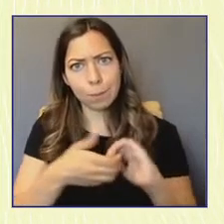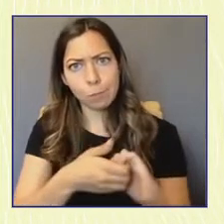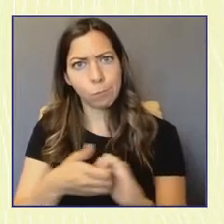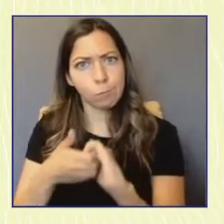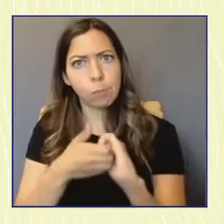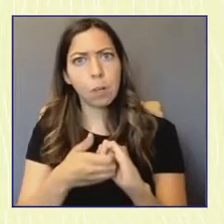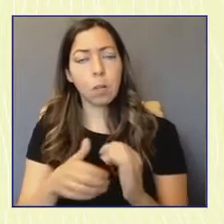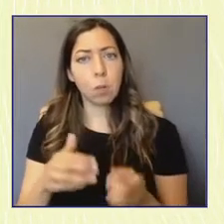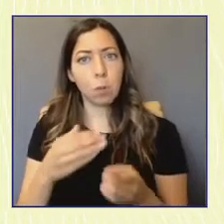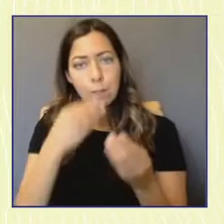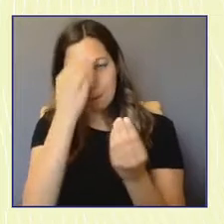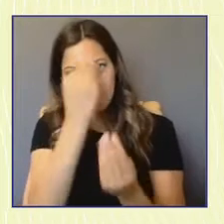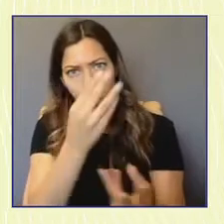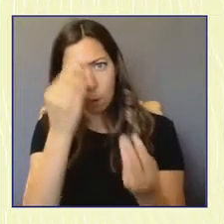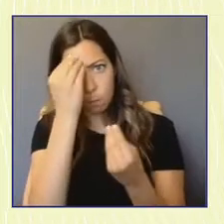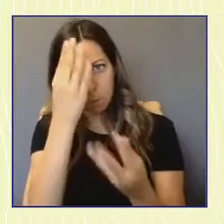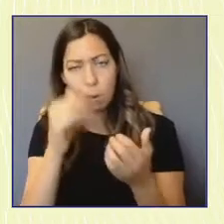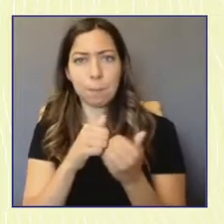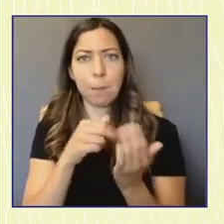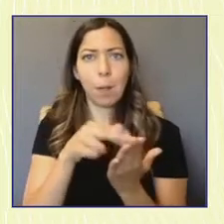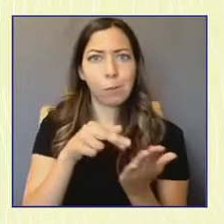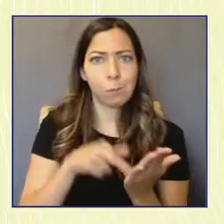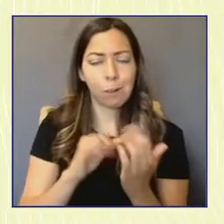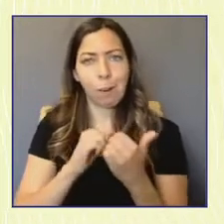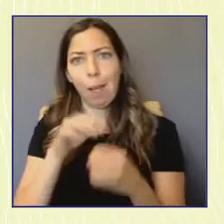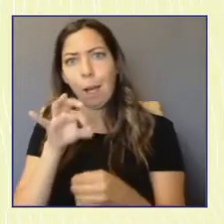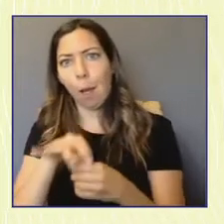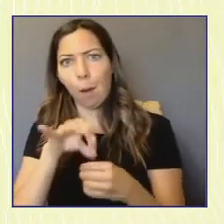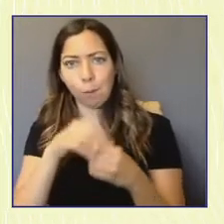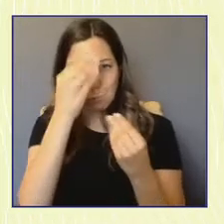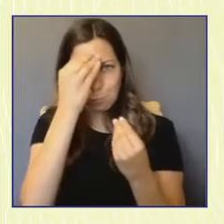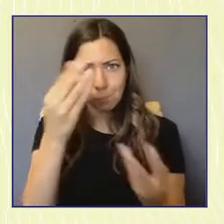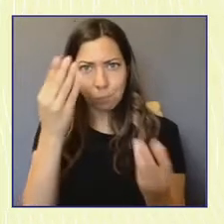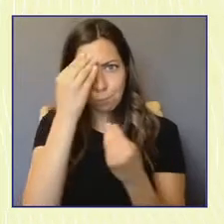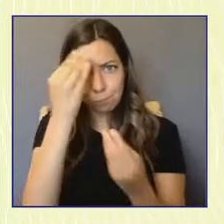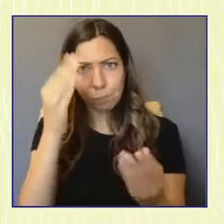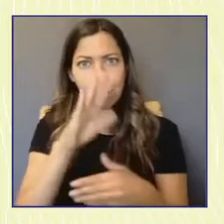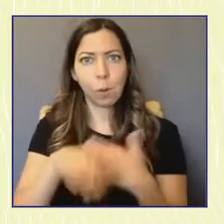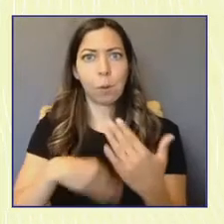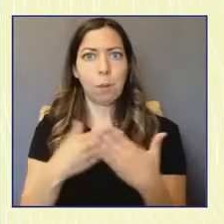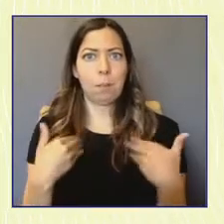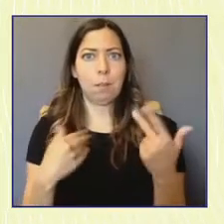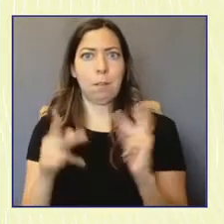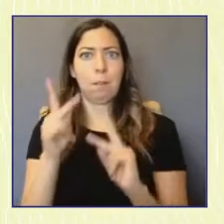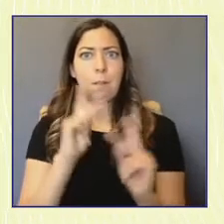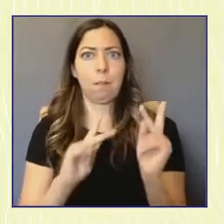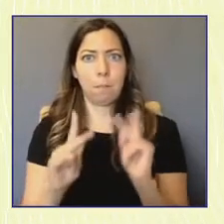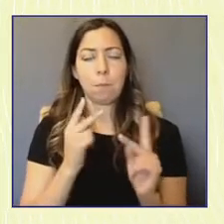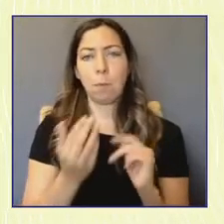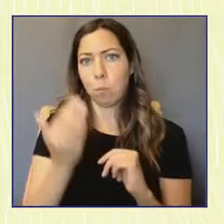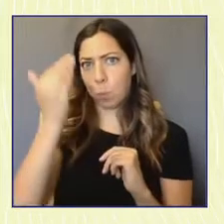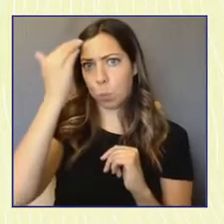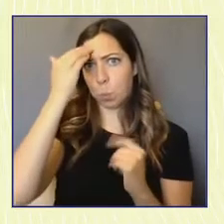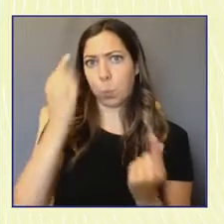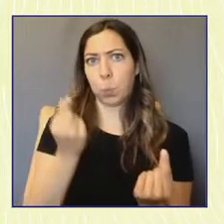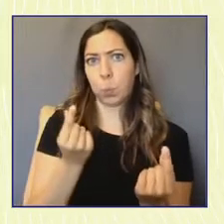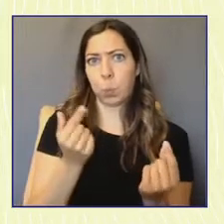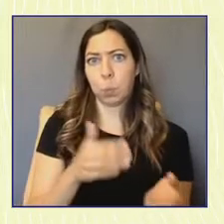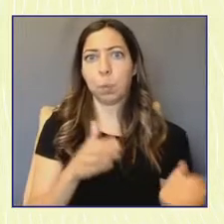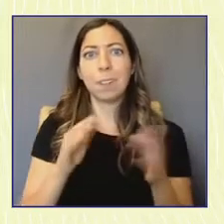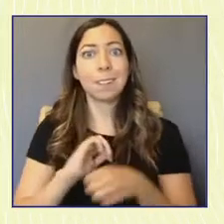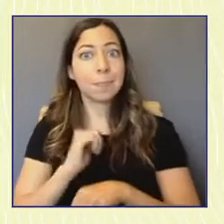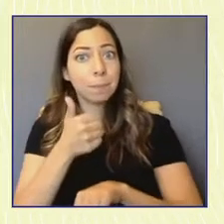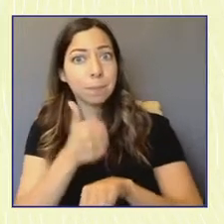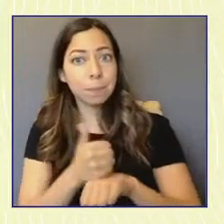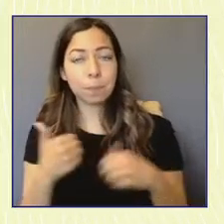registration, about voting, reaches all young people. They can strengthen or create youth poll working programs that